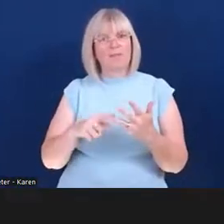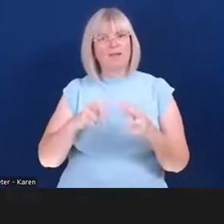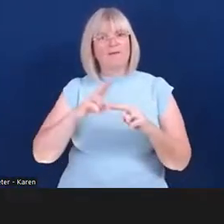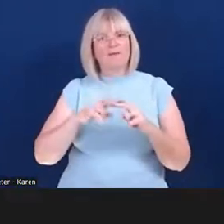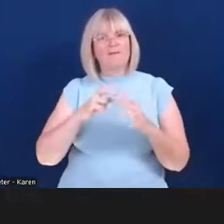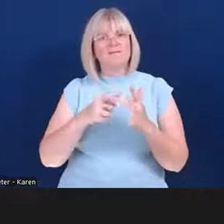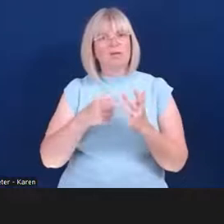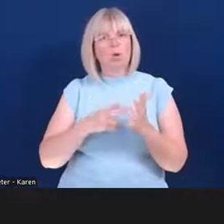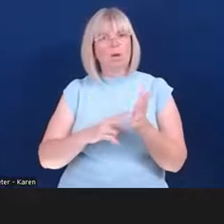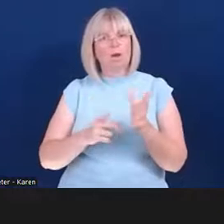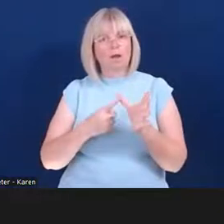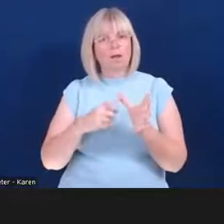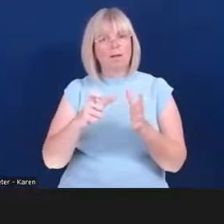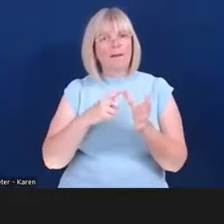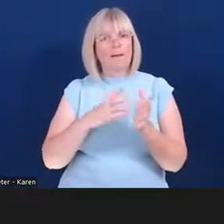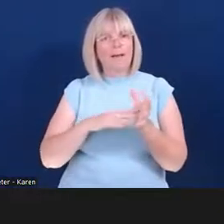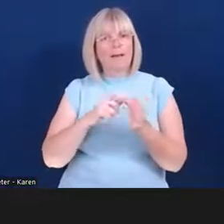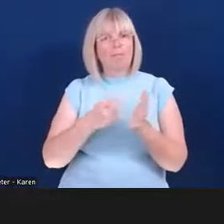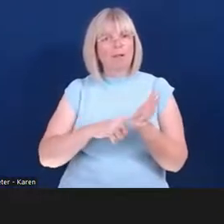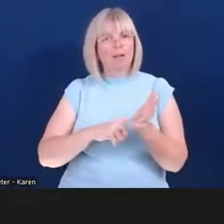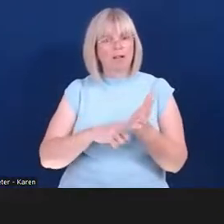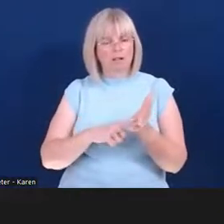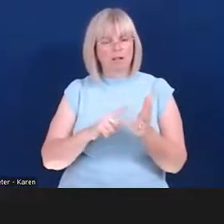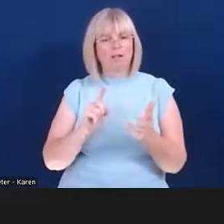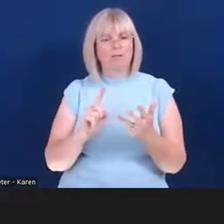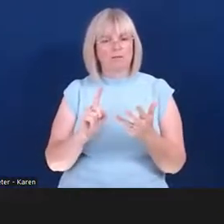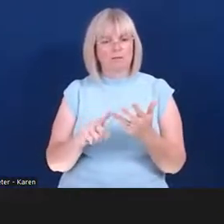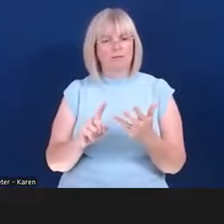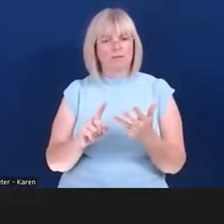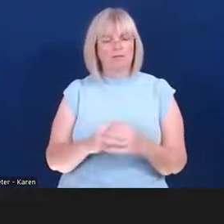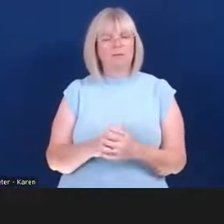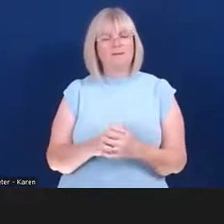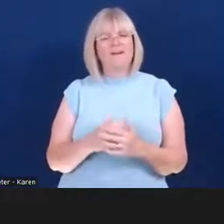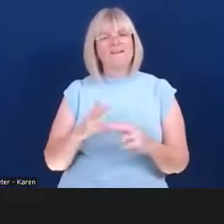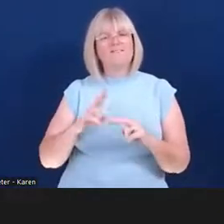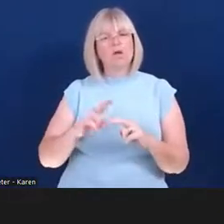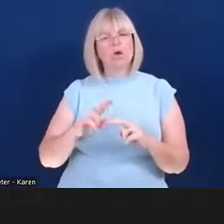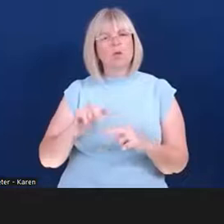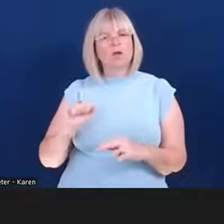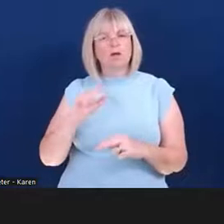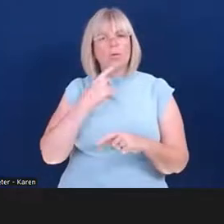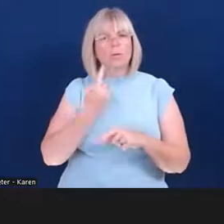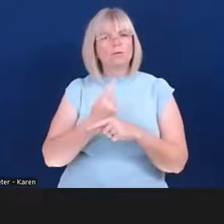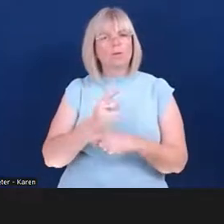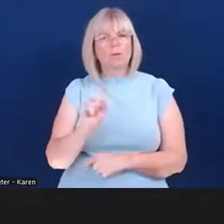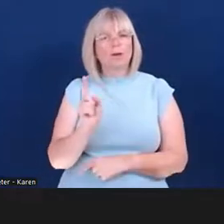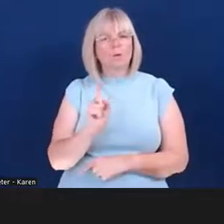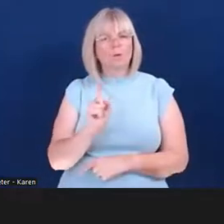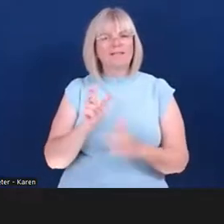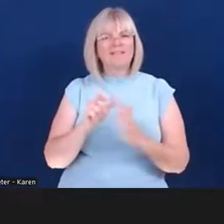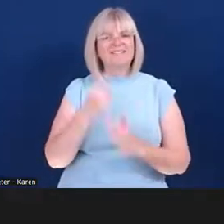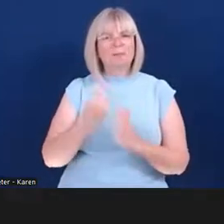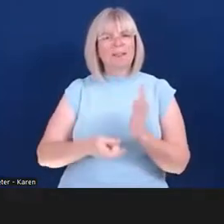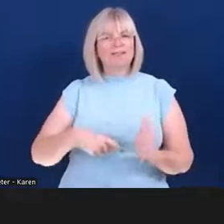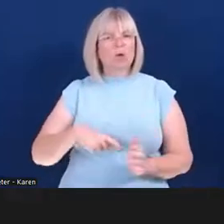the managing director of Crazy Capers Limited. And Fiona will be talking about the disability confidence scheme, how you sign up, what